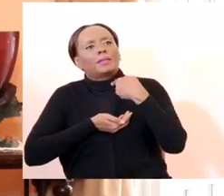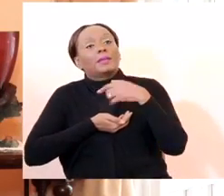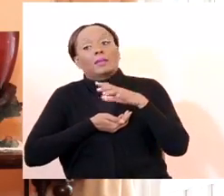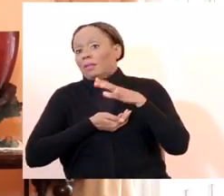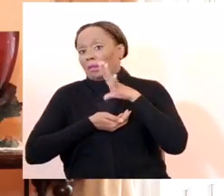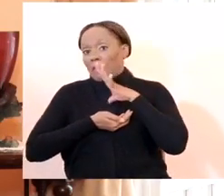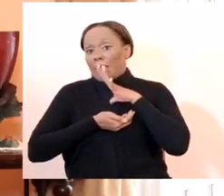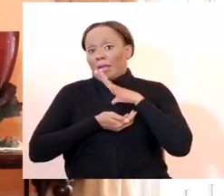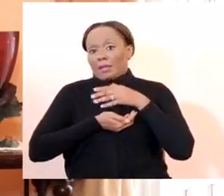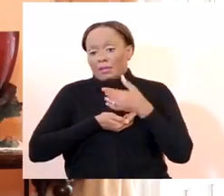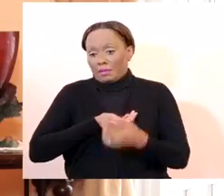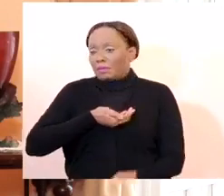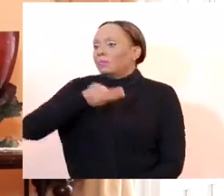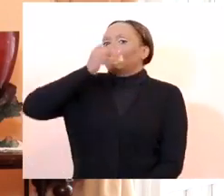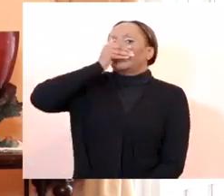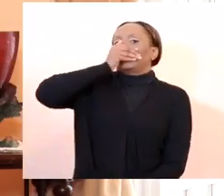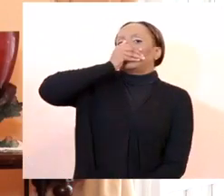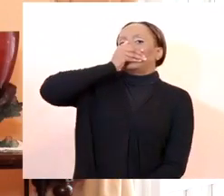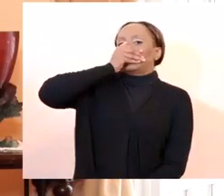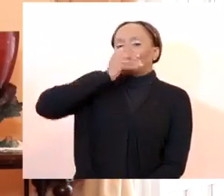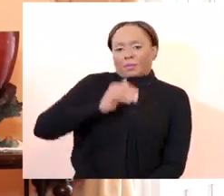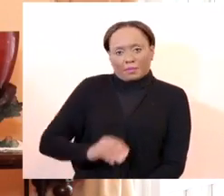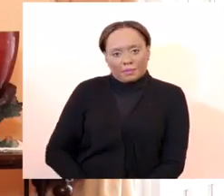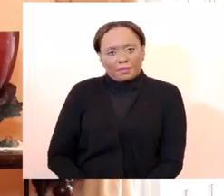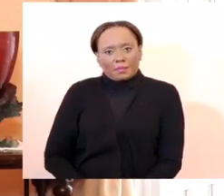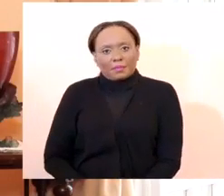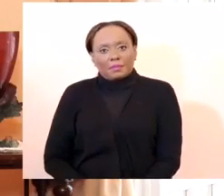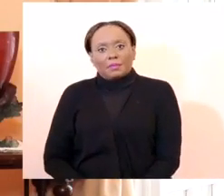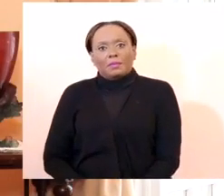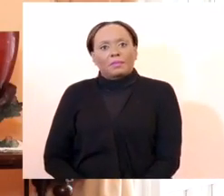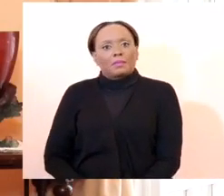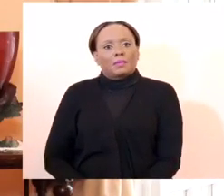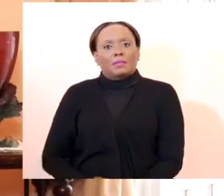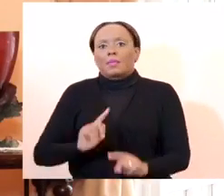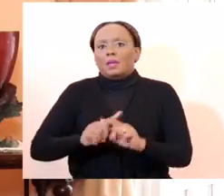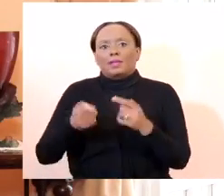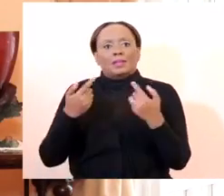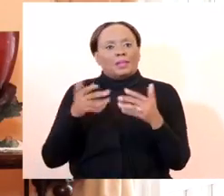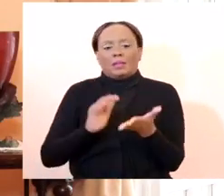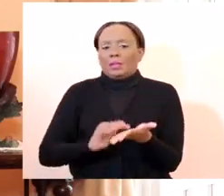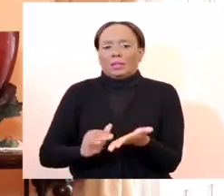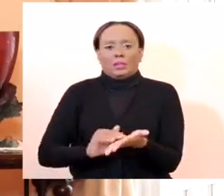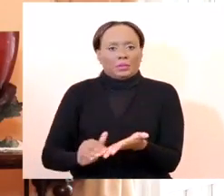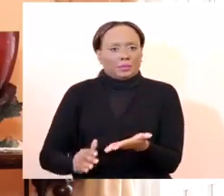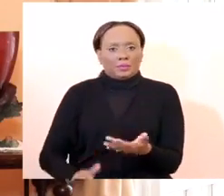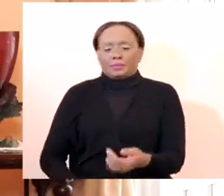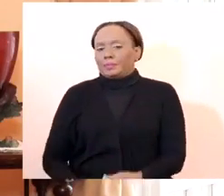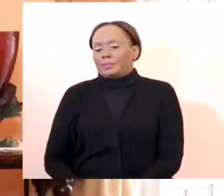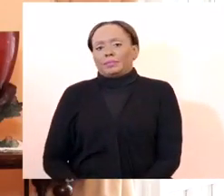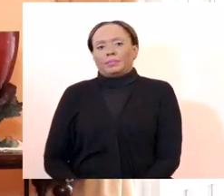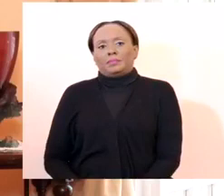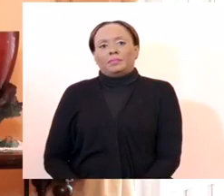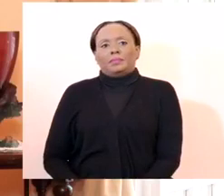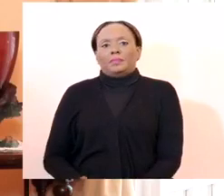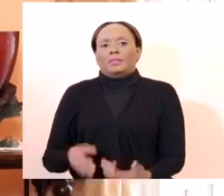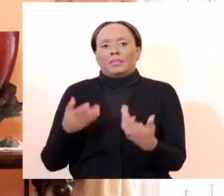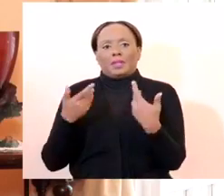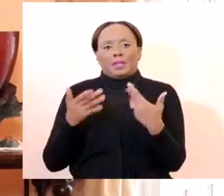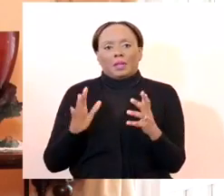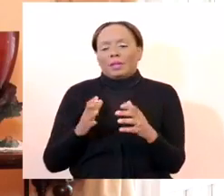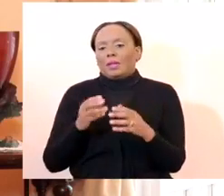those limited situations where it's medically required or where you're eating, drinking or taking medication or exercising,